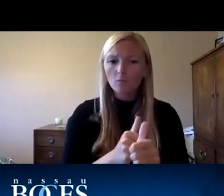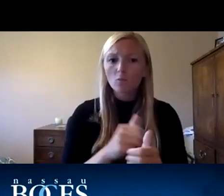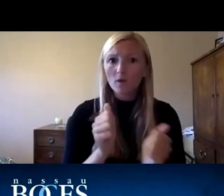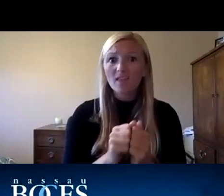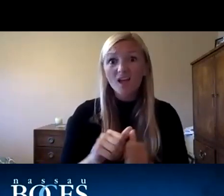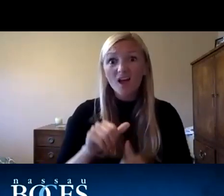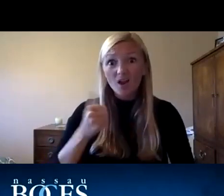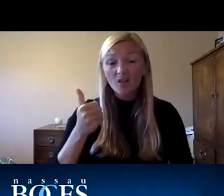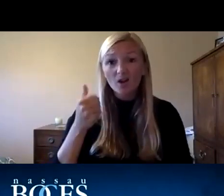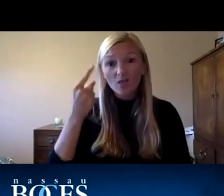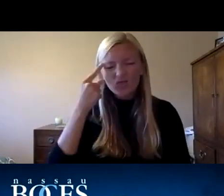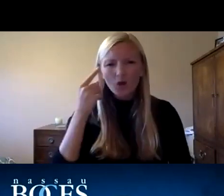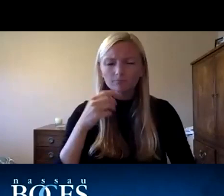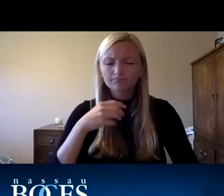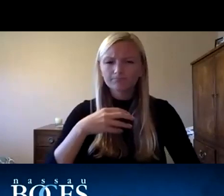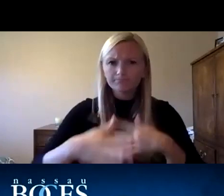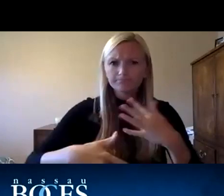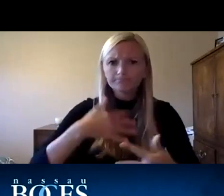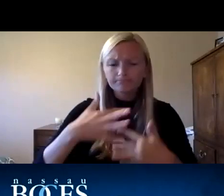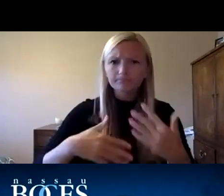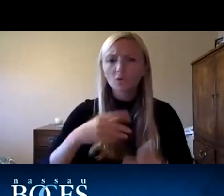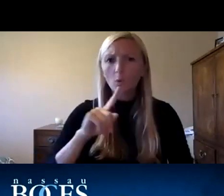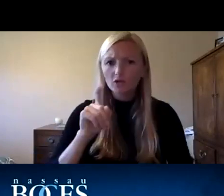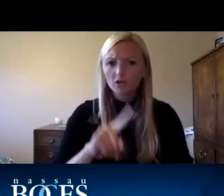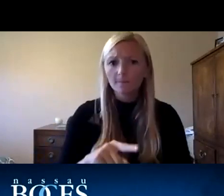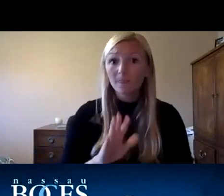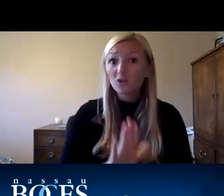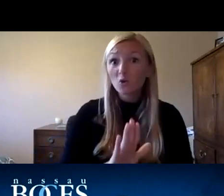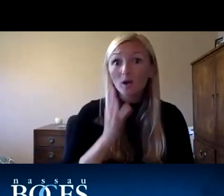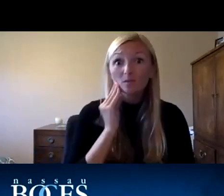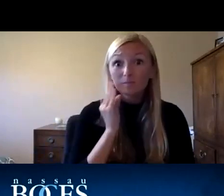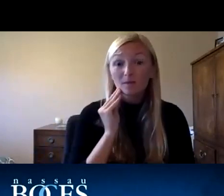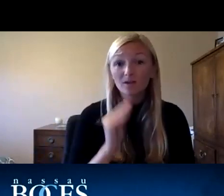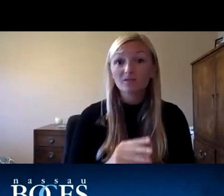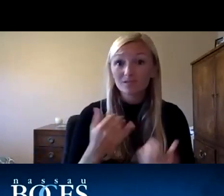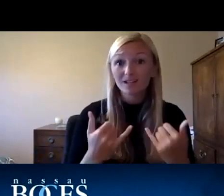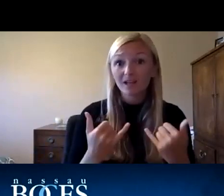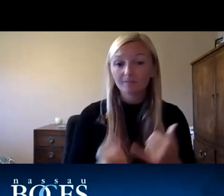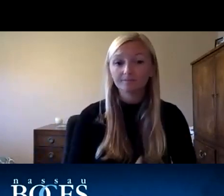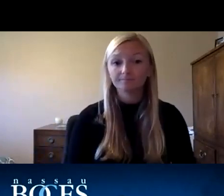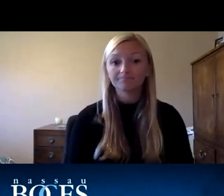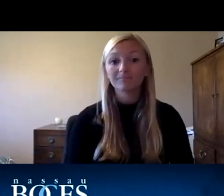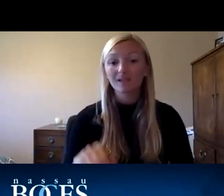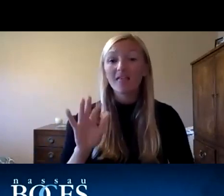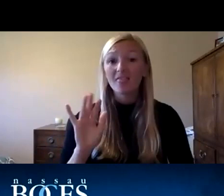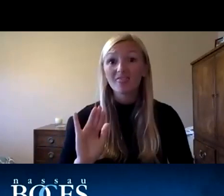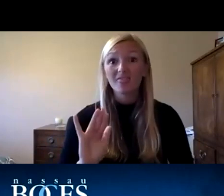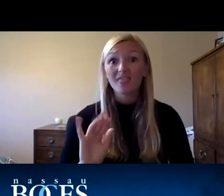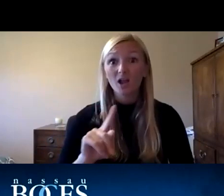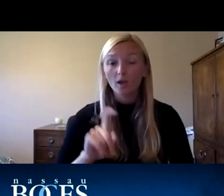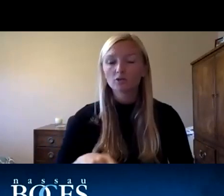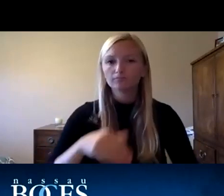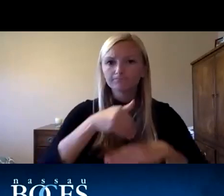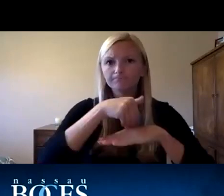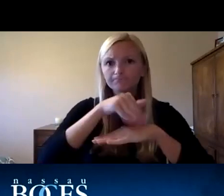thought exchange question to get each of your thoughts on your experience and your takeaways today um and that question will be sent out to each